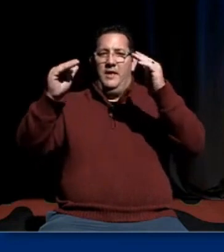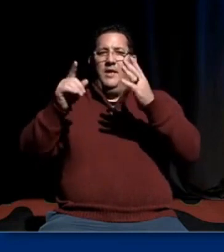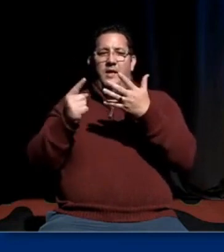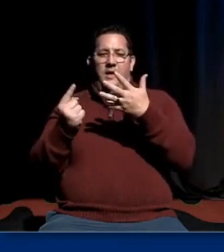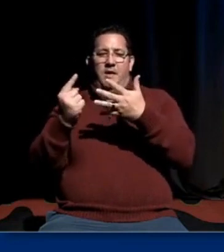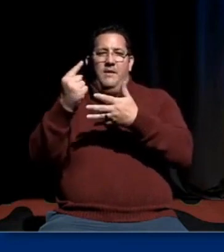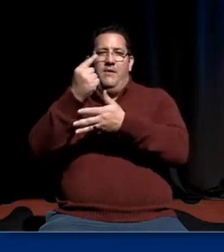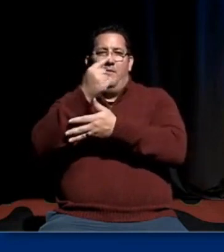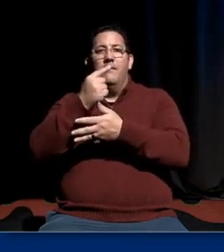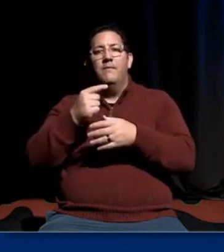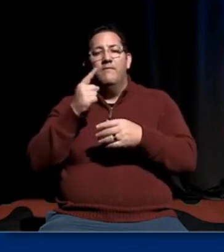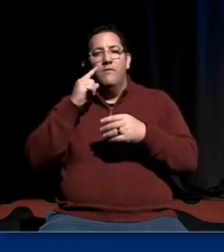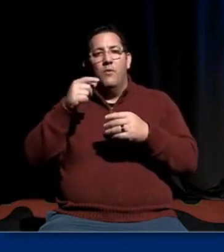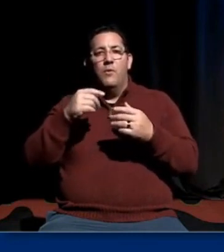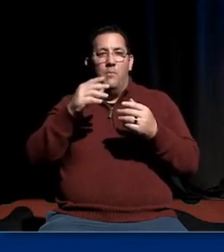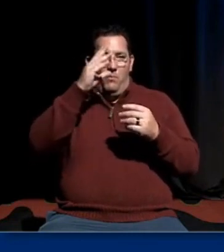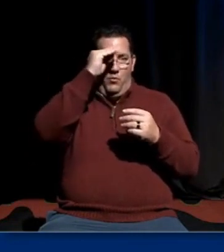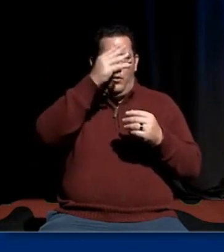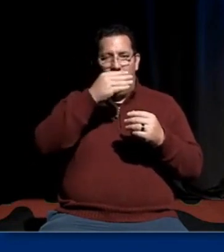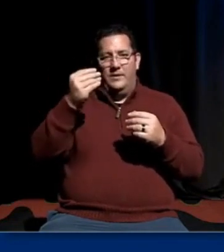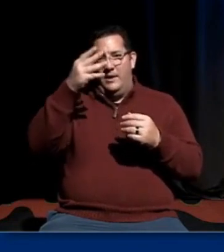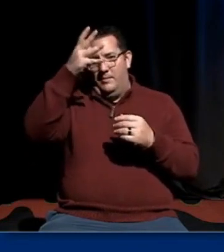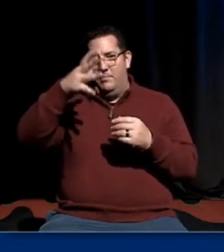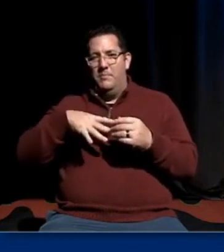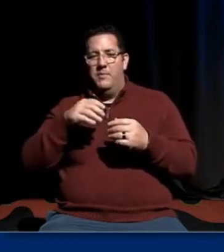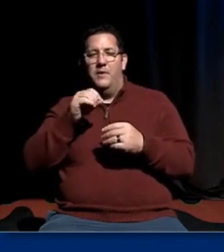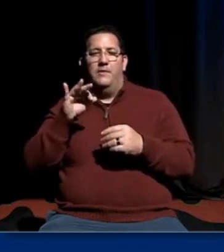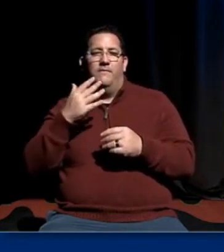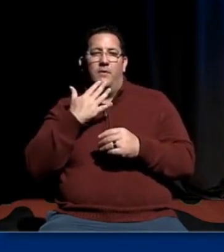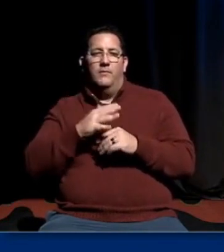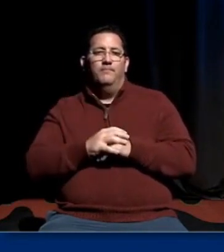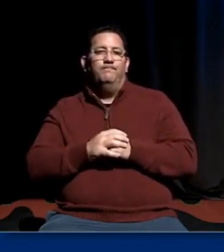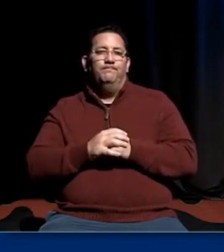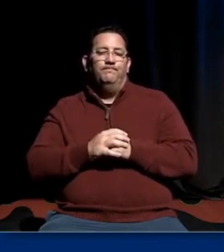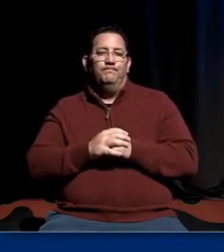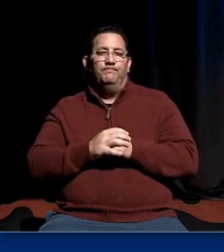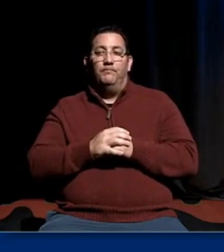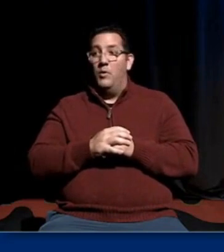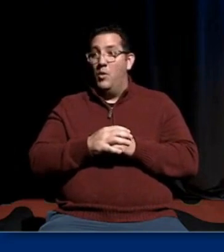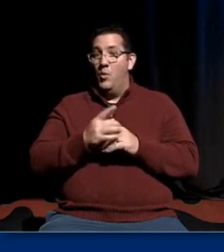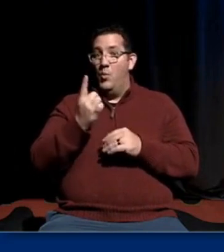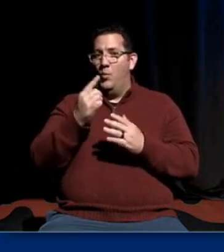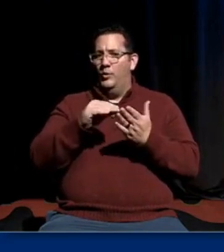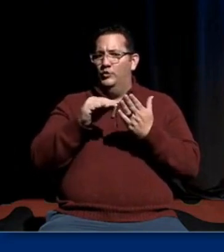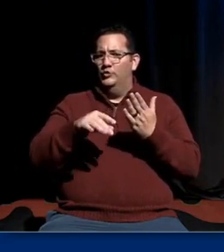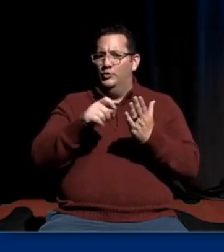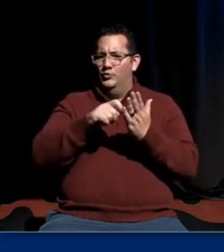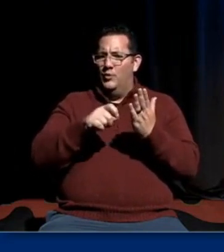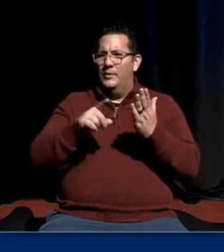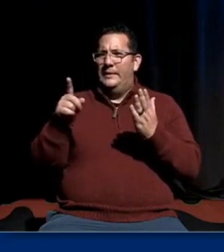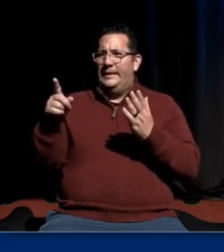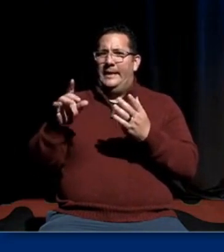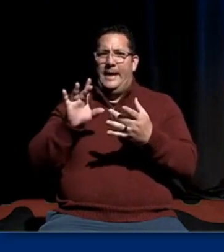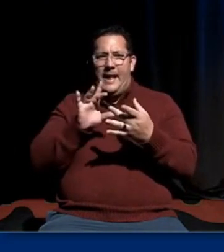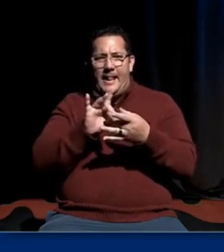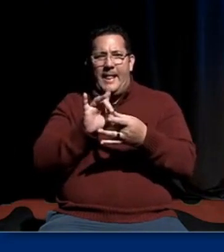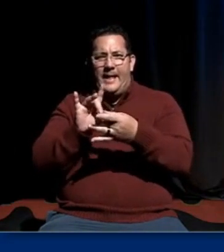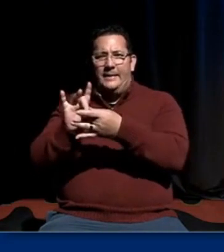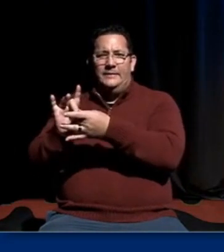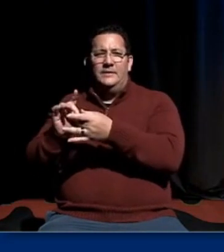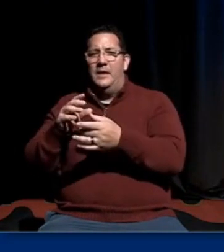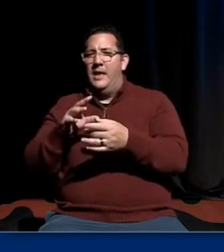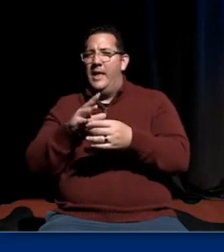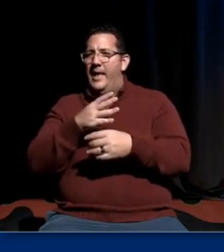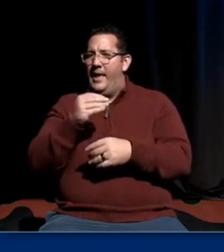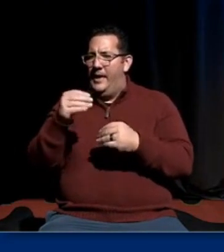color. One of Dr. Saenz's doctoral students wrote, Dr. Saenz is both a connector and a challenger.